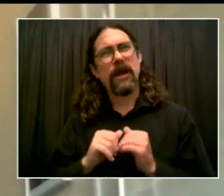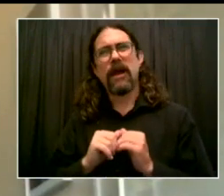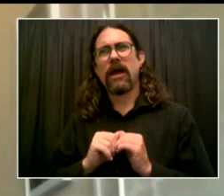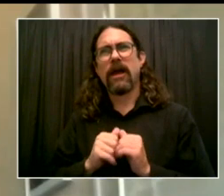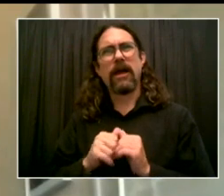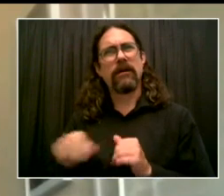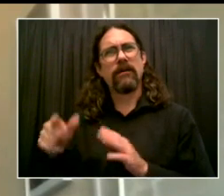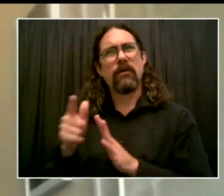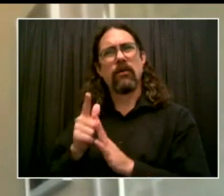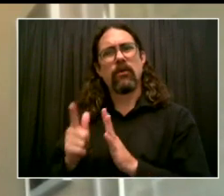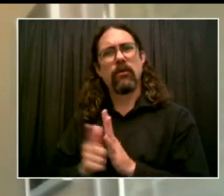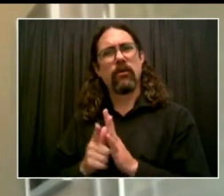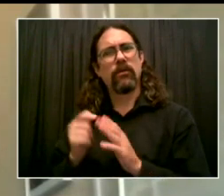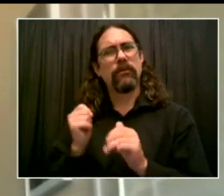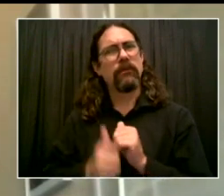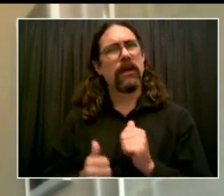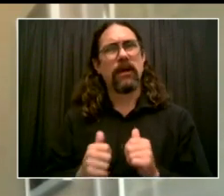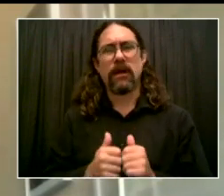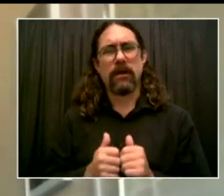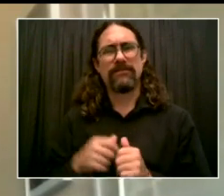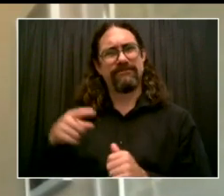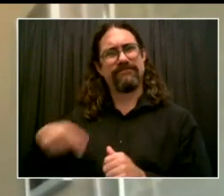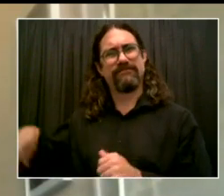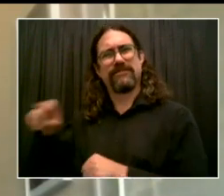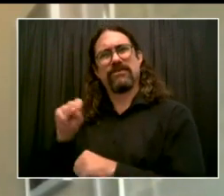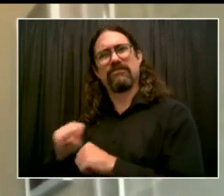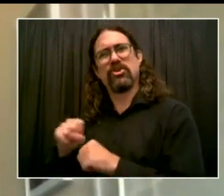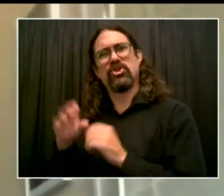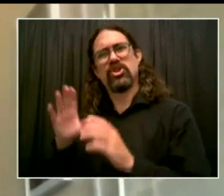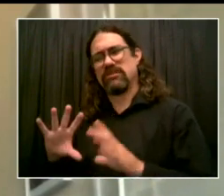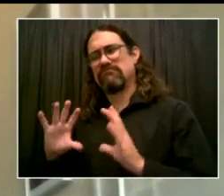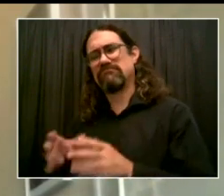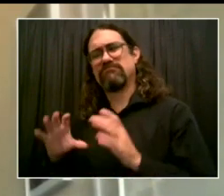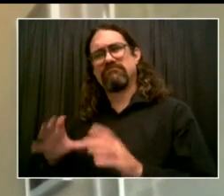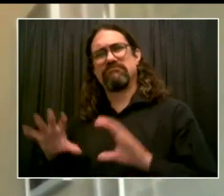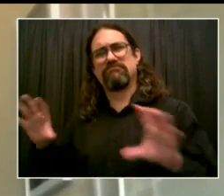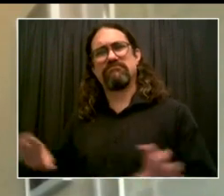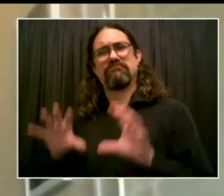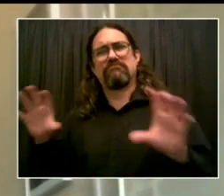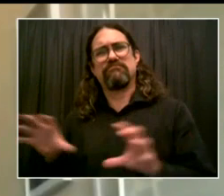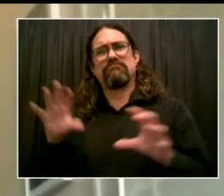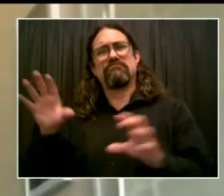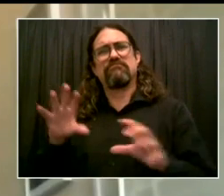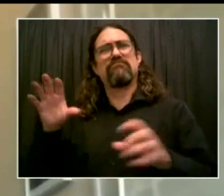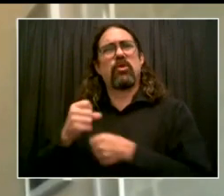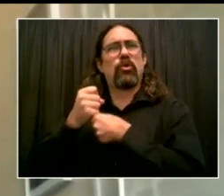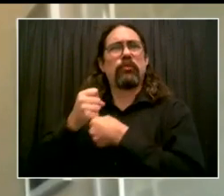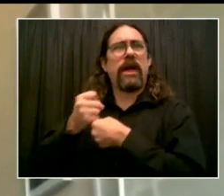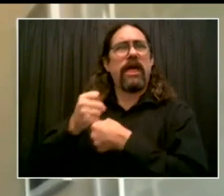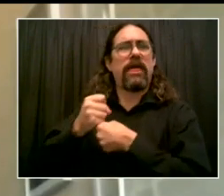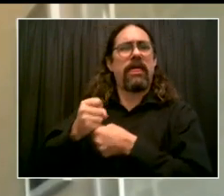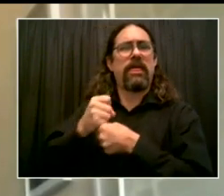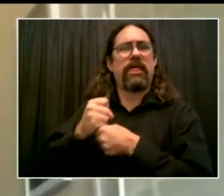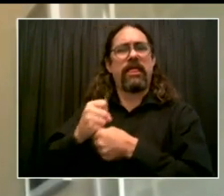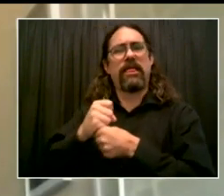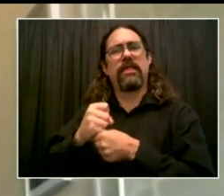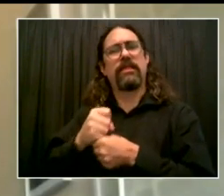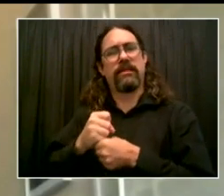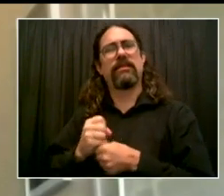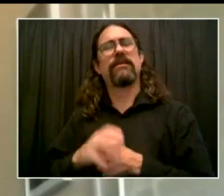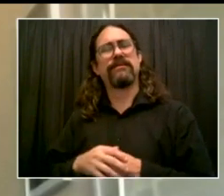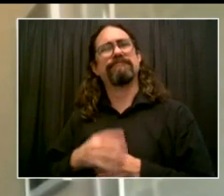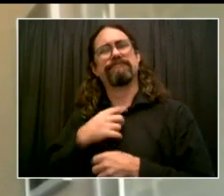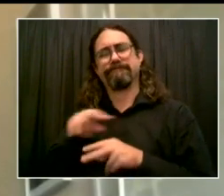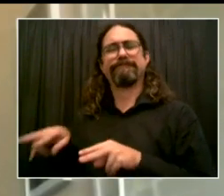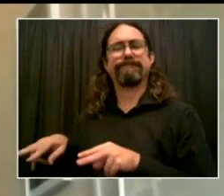have so much to be proud of. Because for generations, a dedicated army of mostly women, women of color,